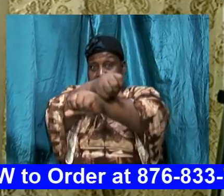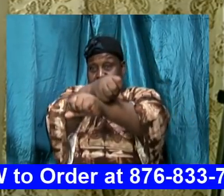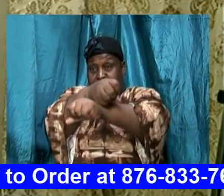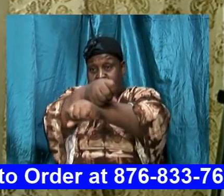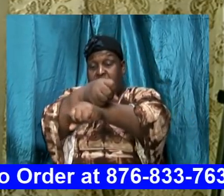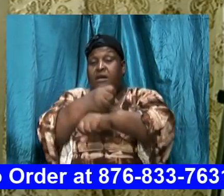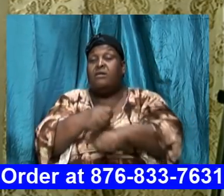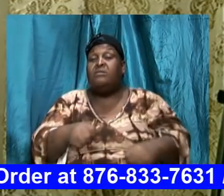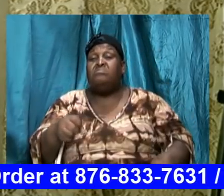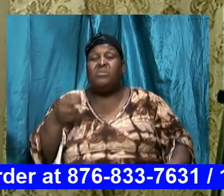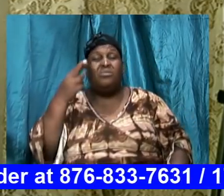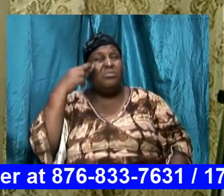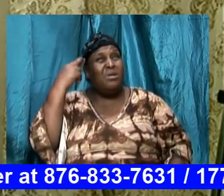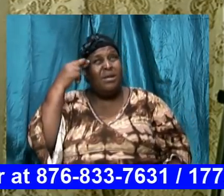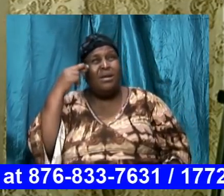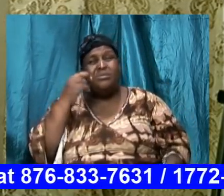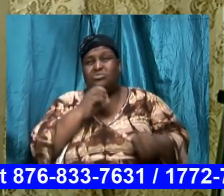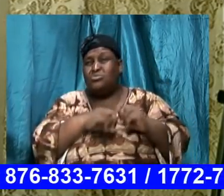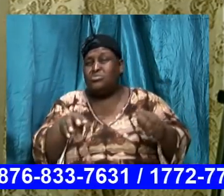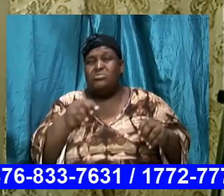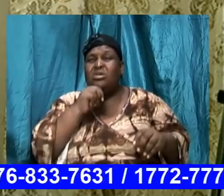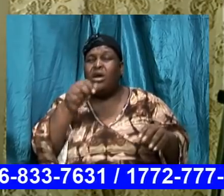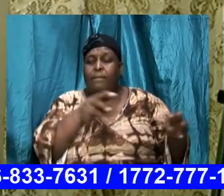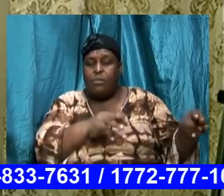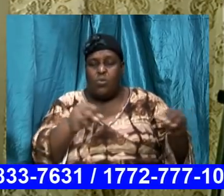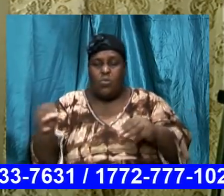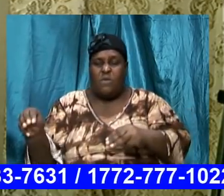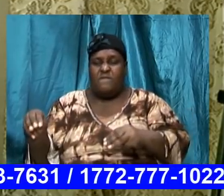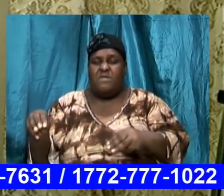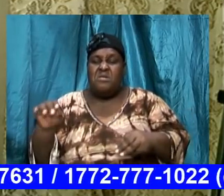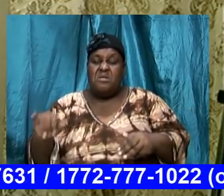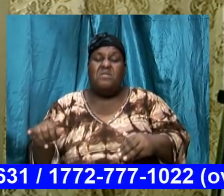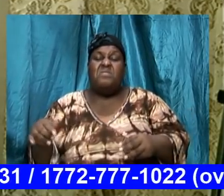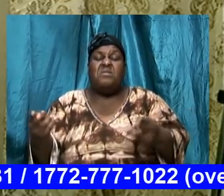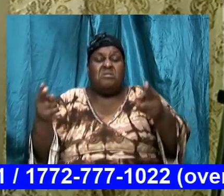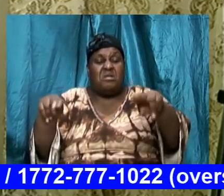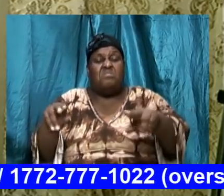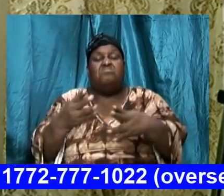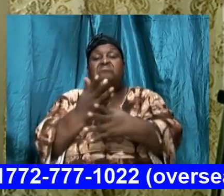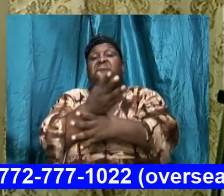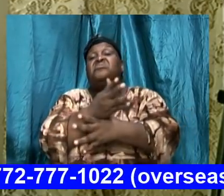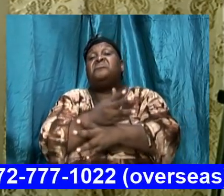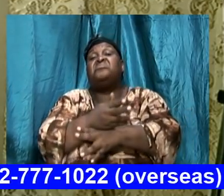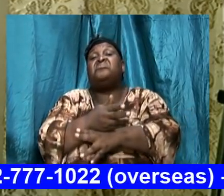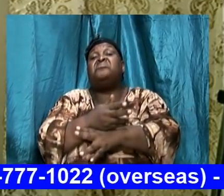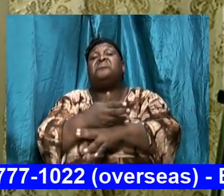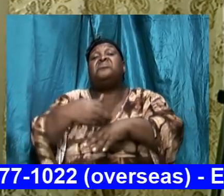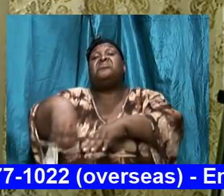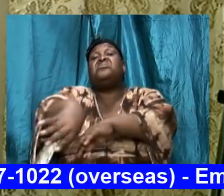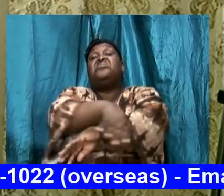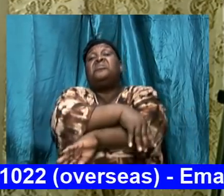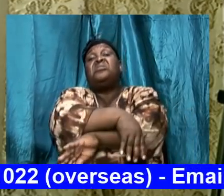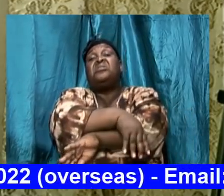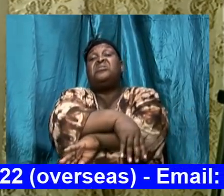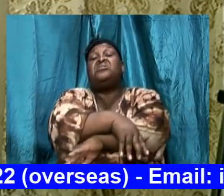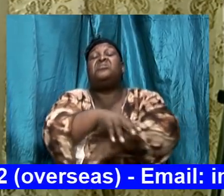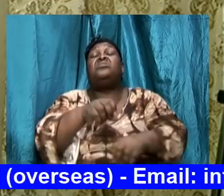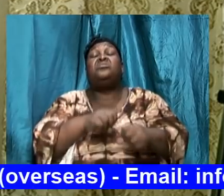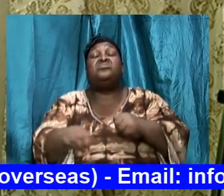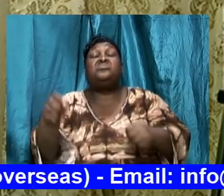could not get up. And that happened right through the night. So the deer was now convinced.